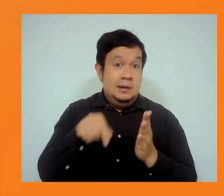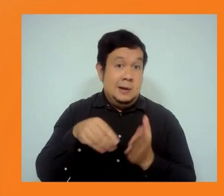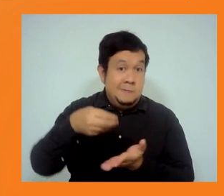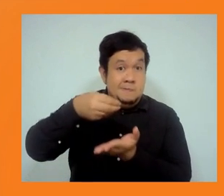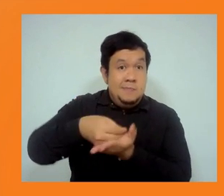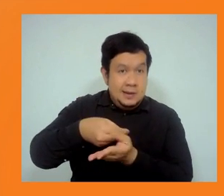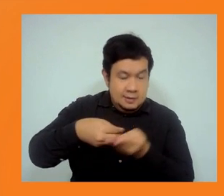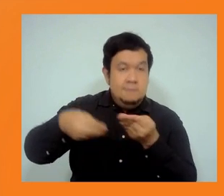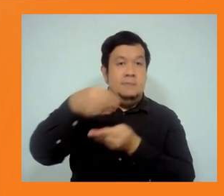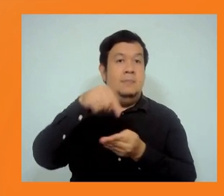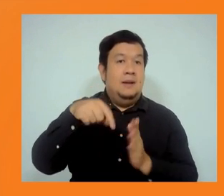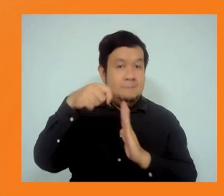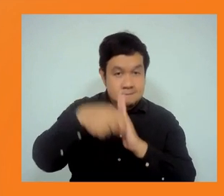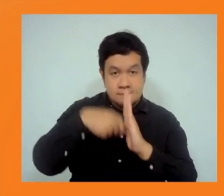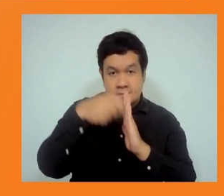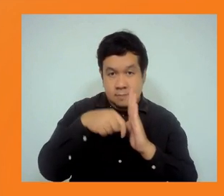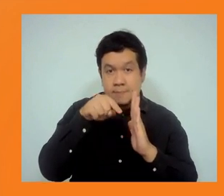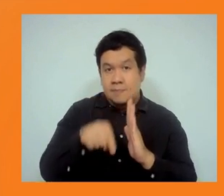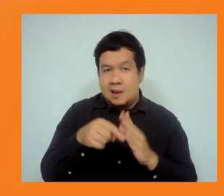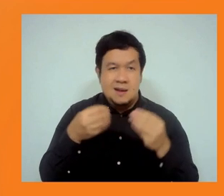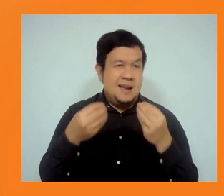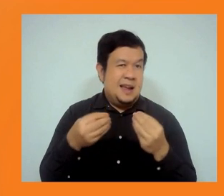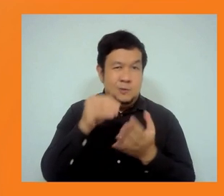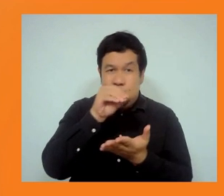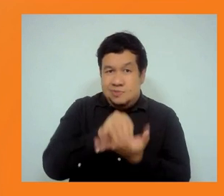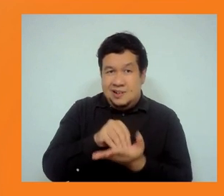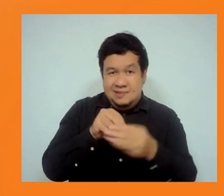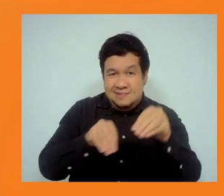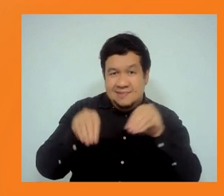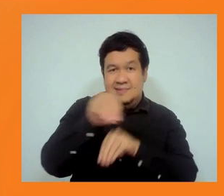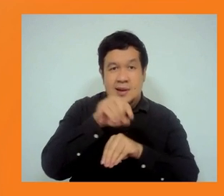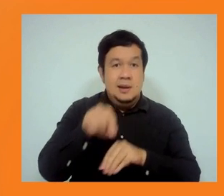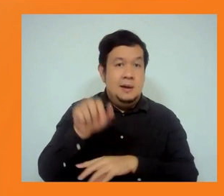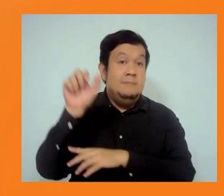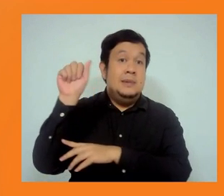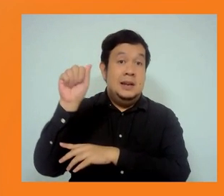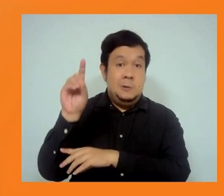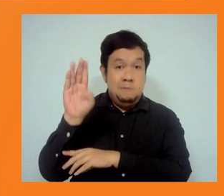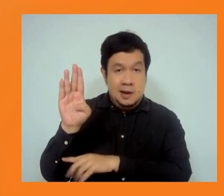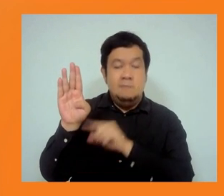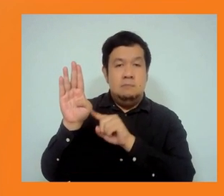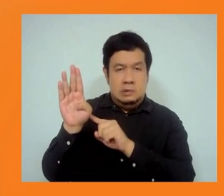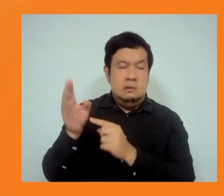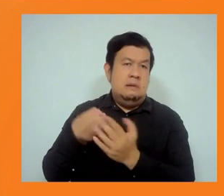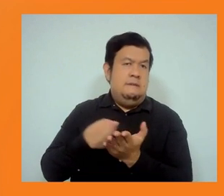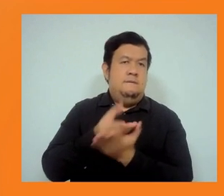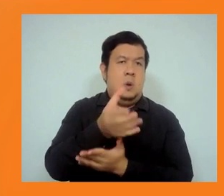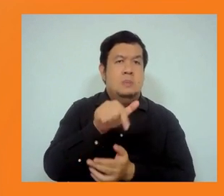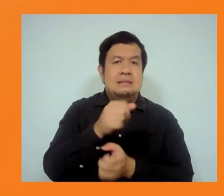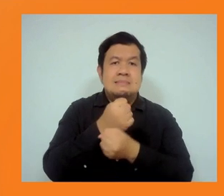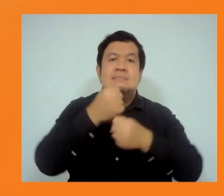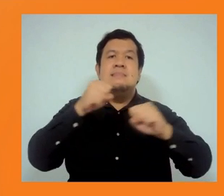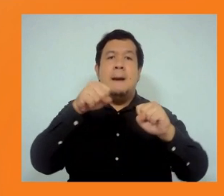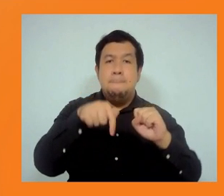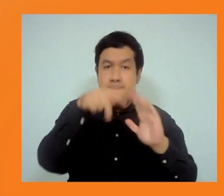And also, you know, in some cases, when ADB has delivered safeguards properly, which is an encouraging thing to hear